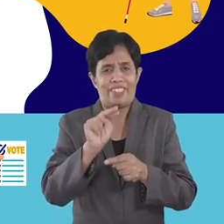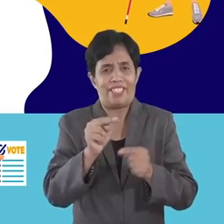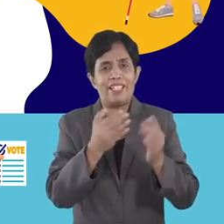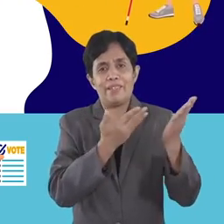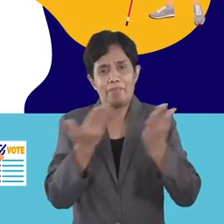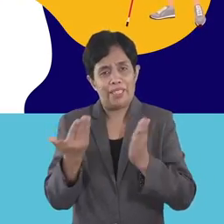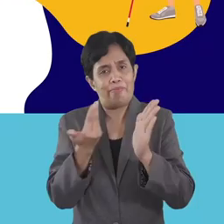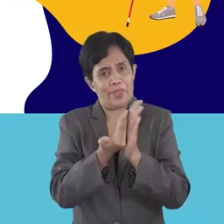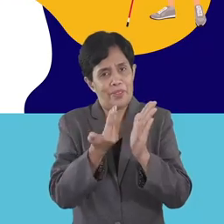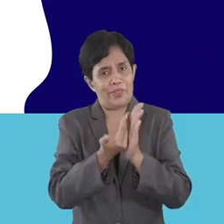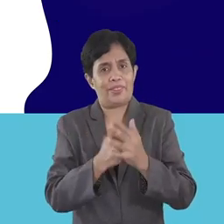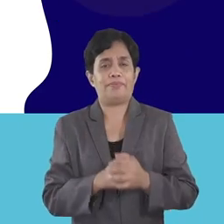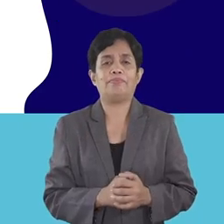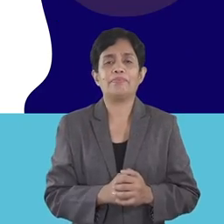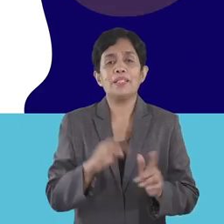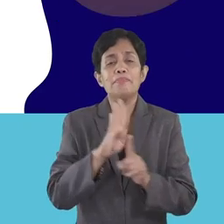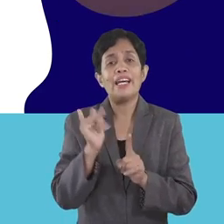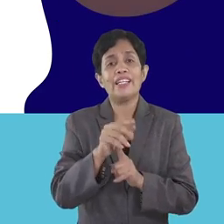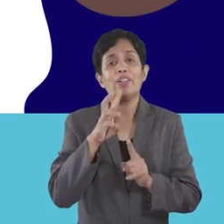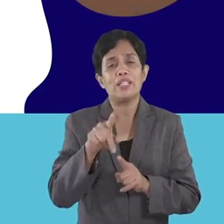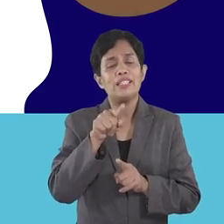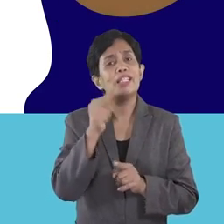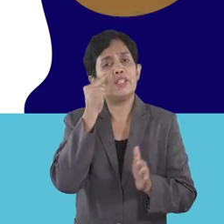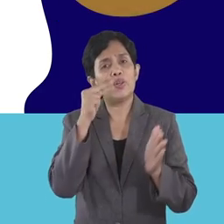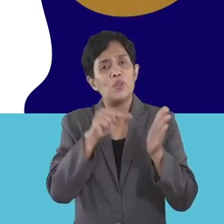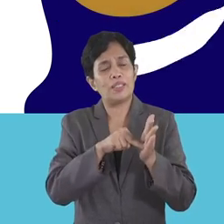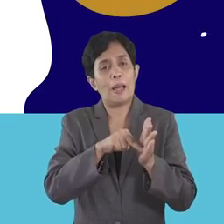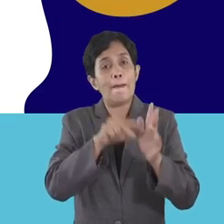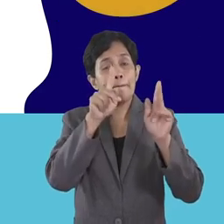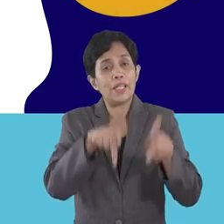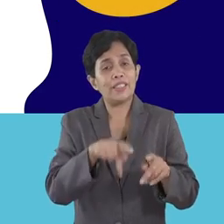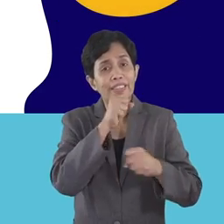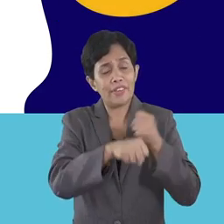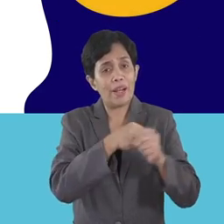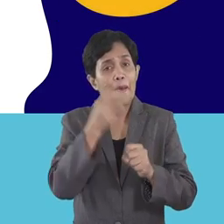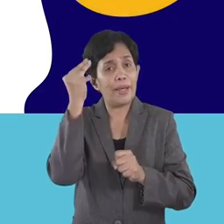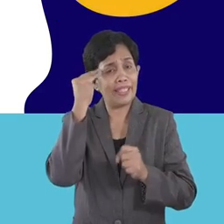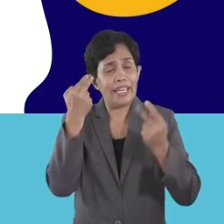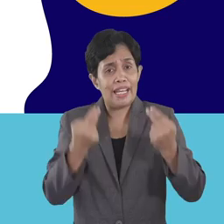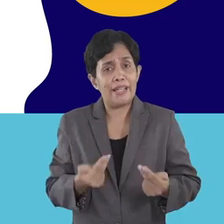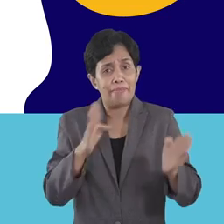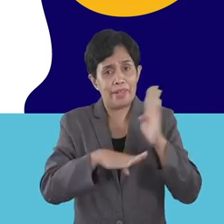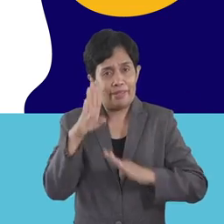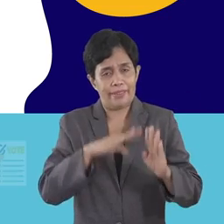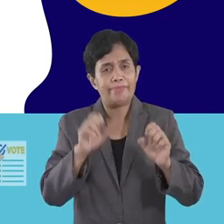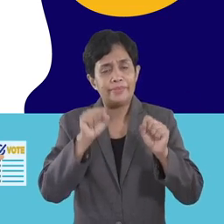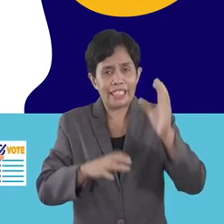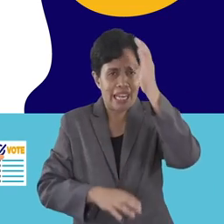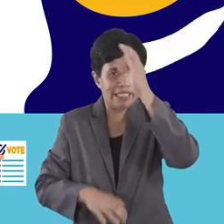no need to bring proof. By the way, please note that persons suffering from mental health problems,